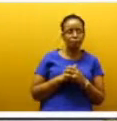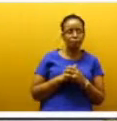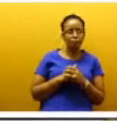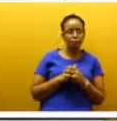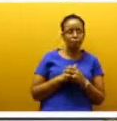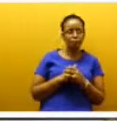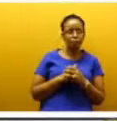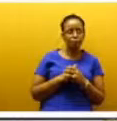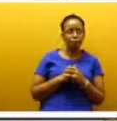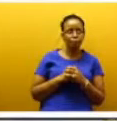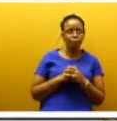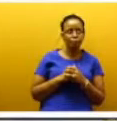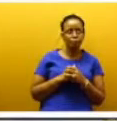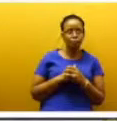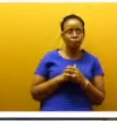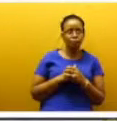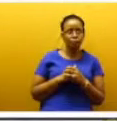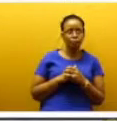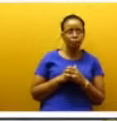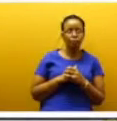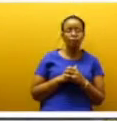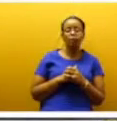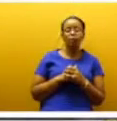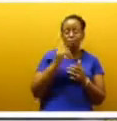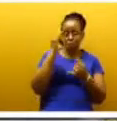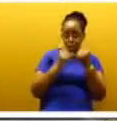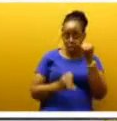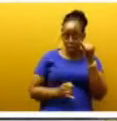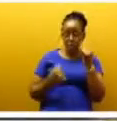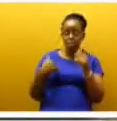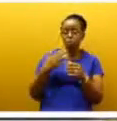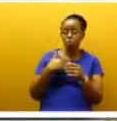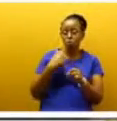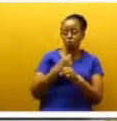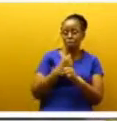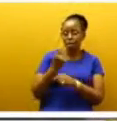Finally, I would like to make a few comments on the just concluded